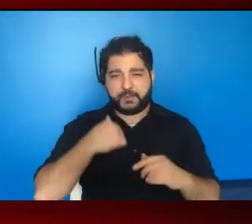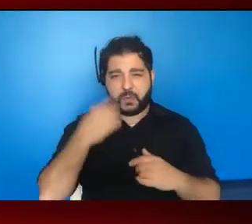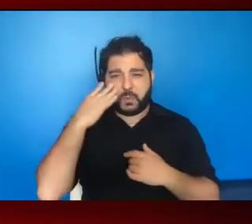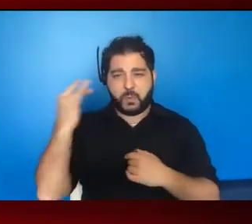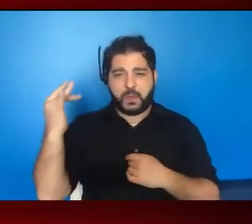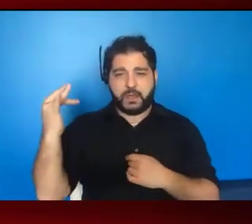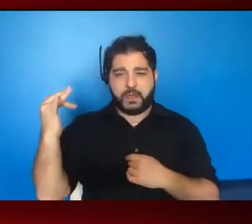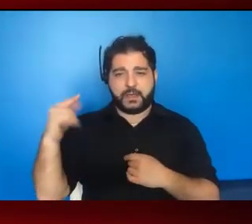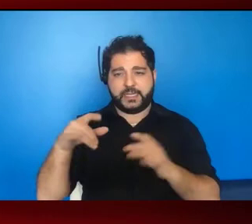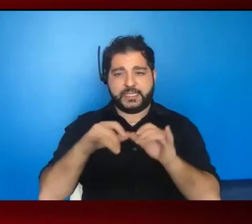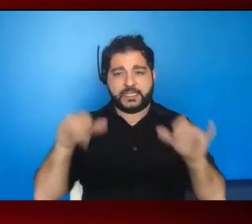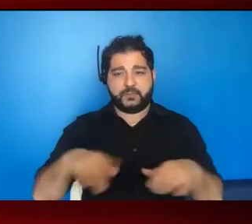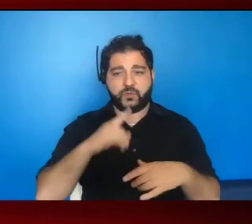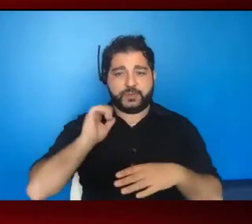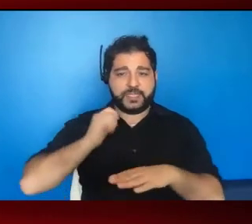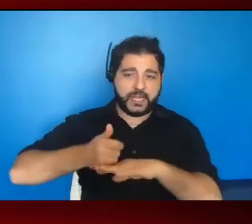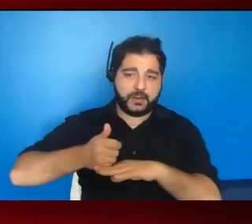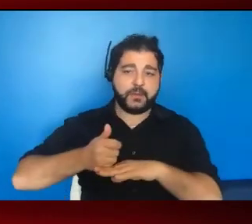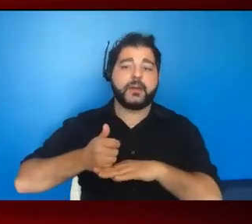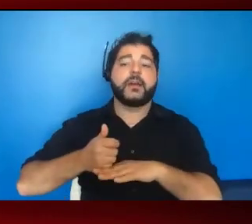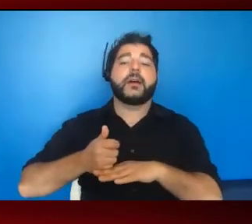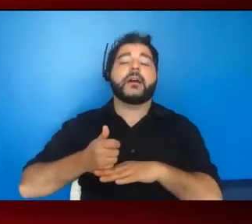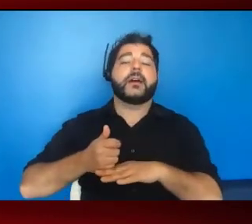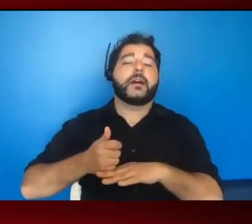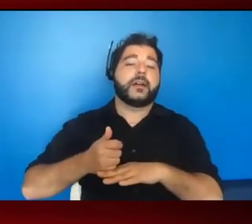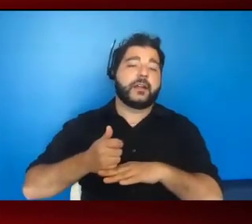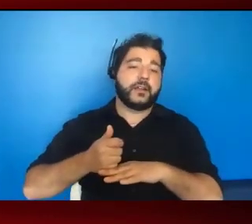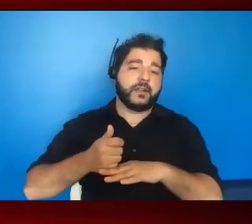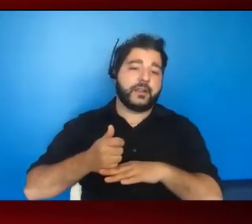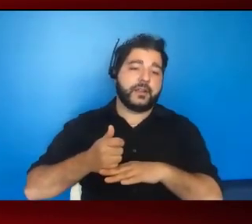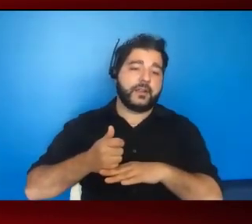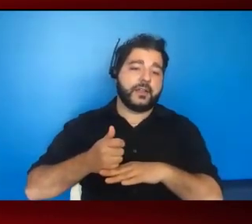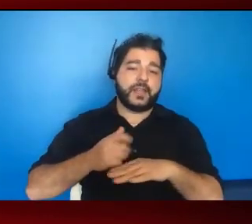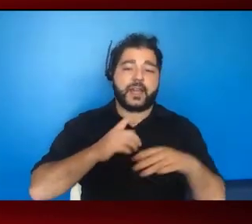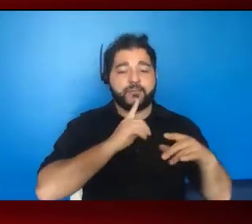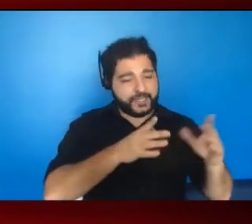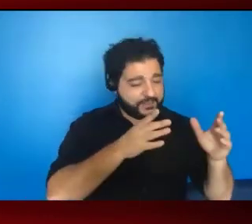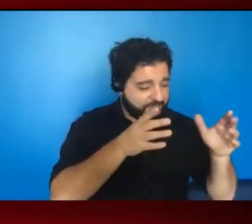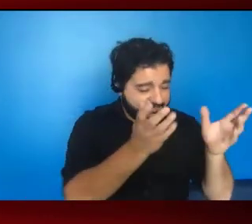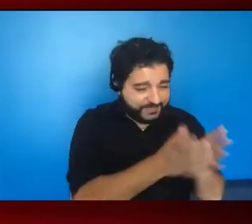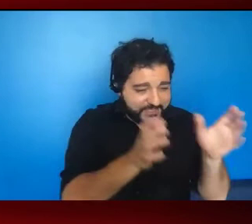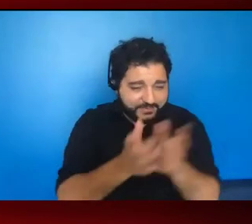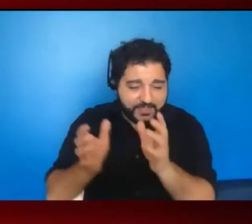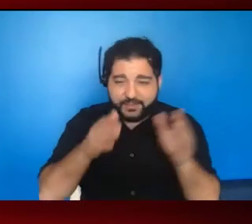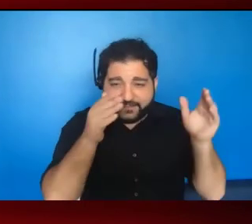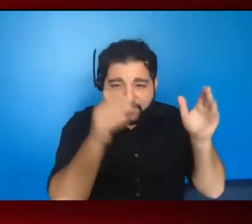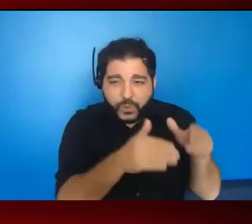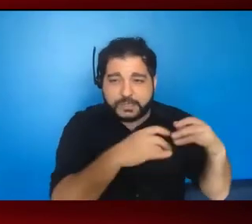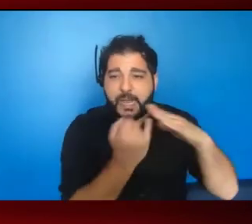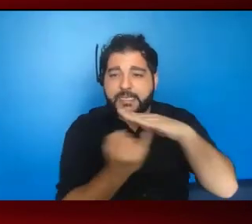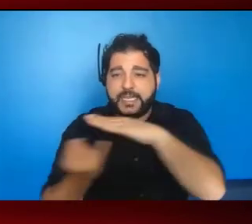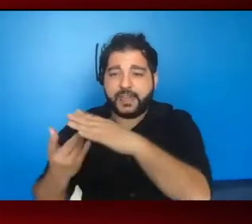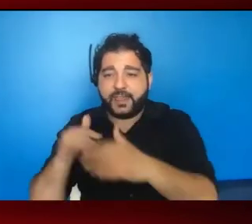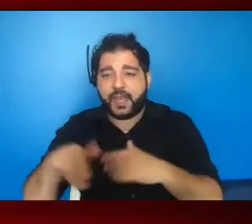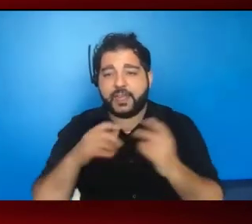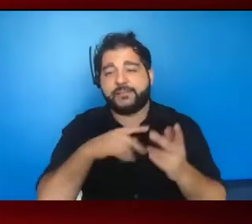systems were being created that silo the care in a way that create inefficiencies and